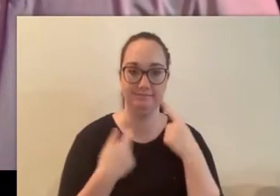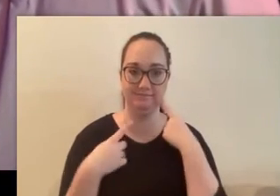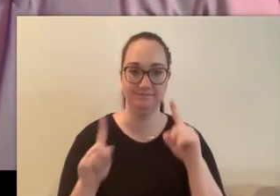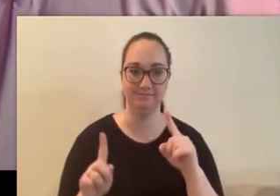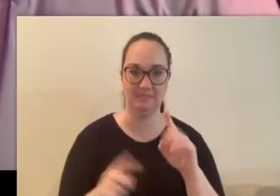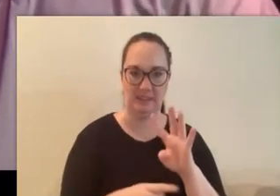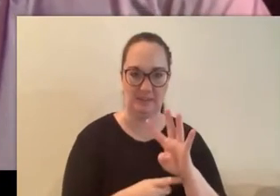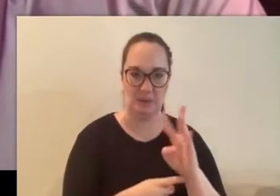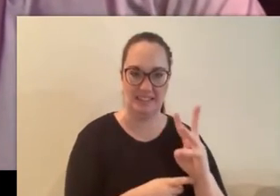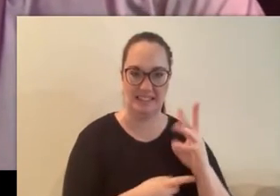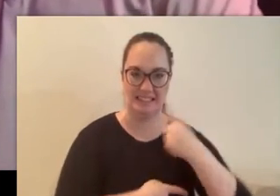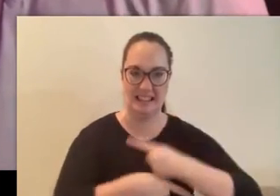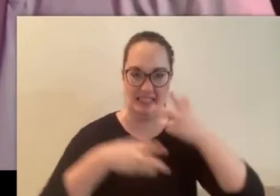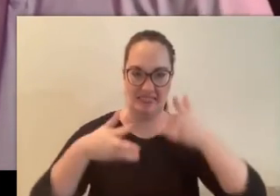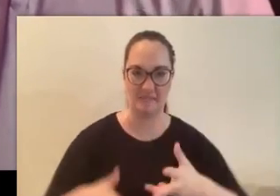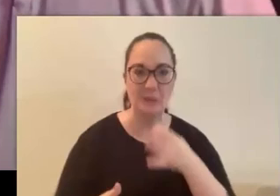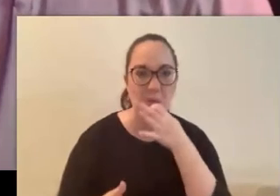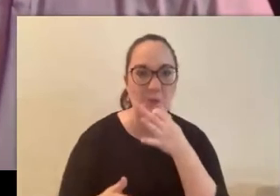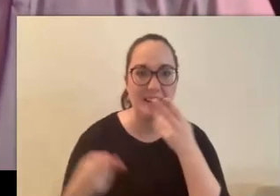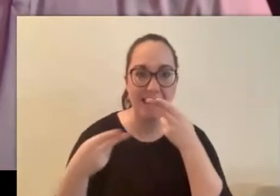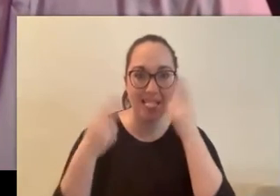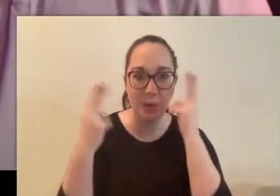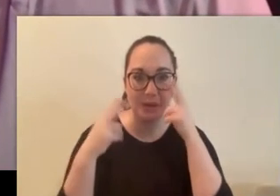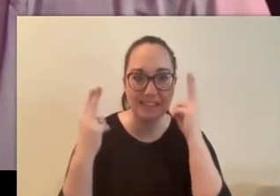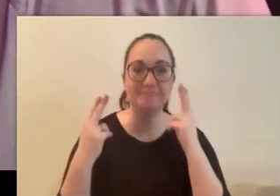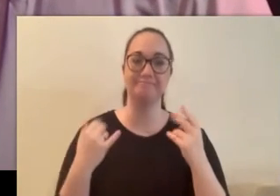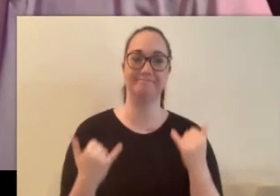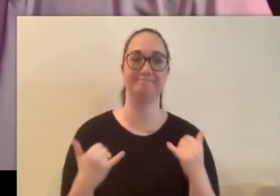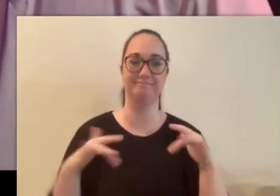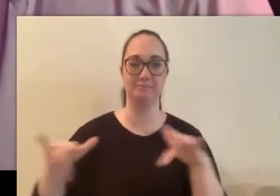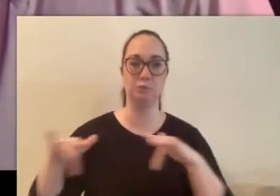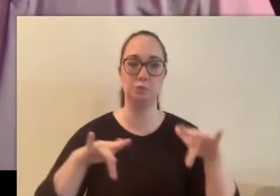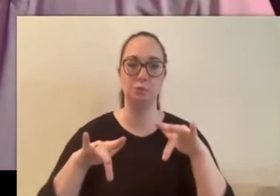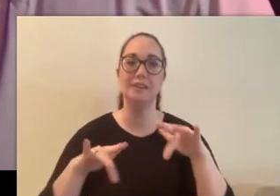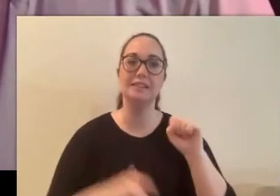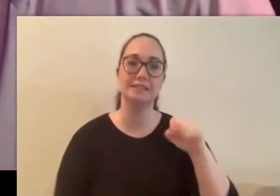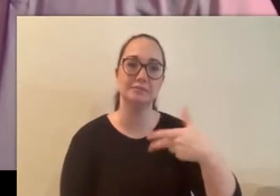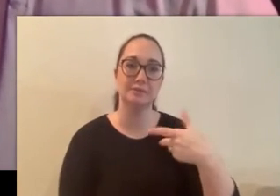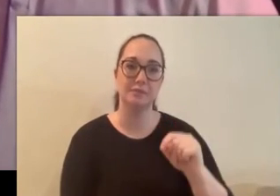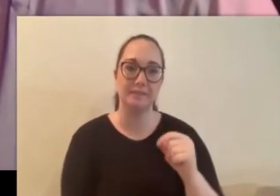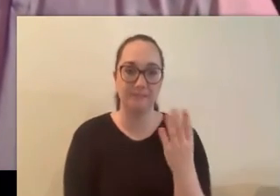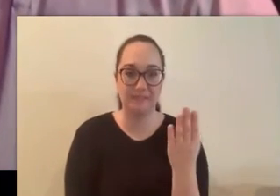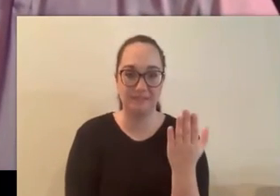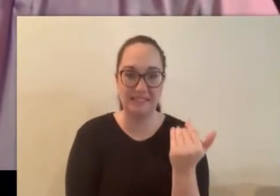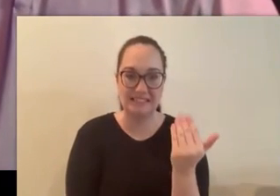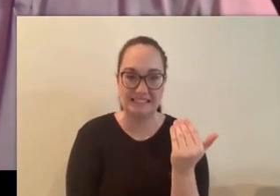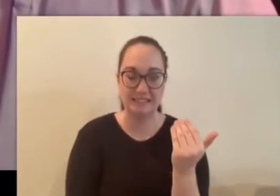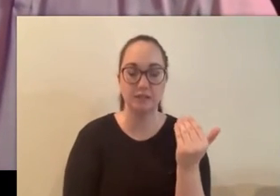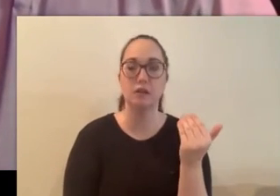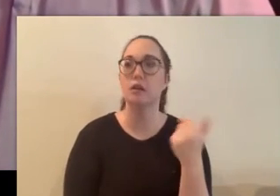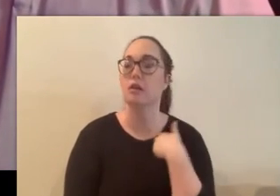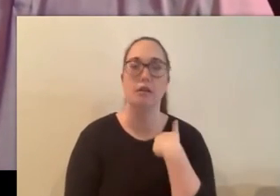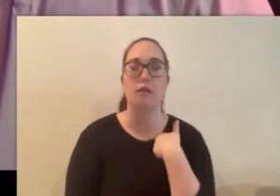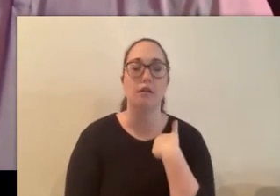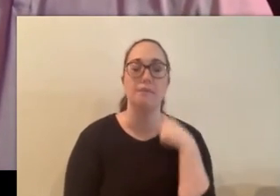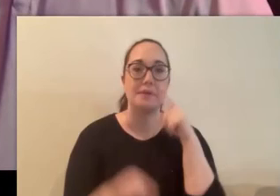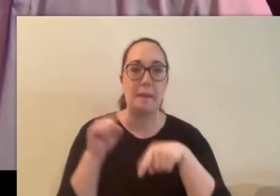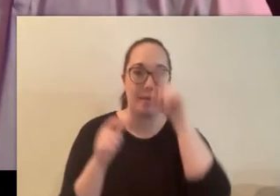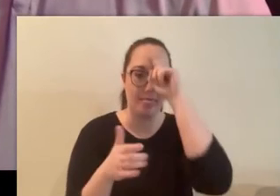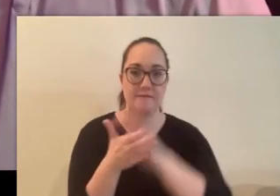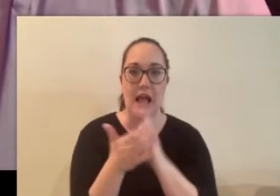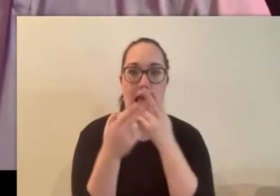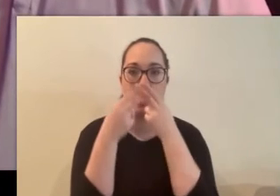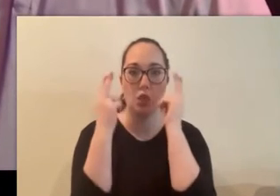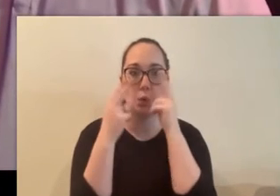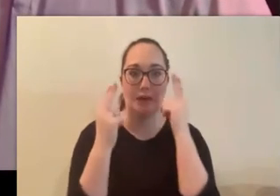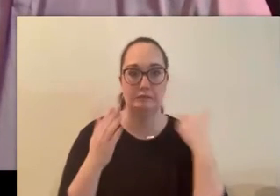days away from halloween uh this episode is being recorded on september 15th um i can't believe halloween is so close we're getting there i know i'm